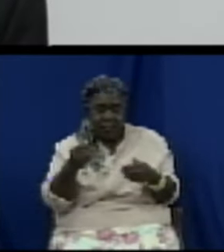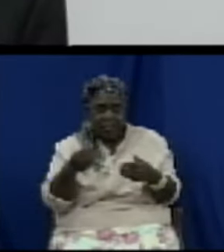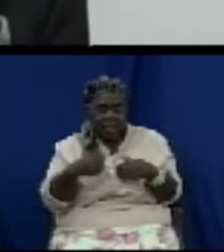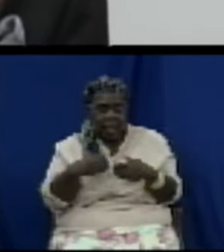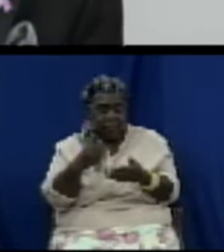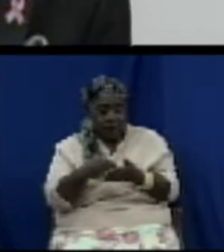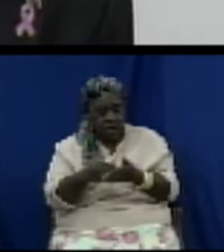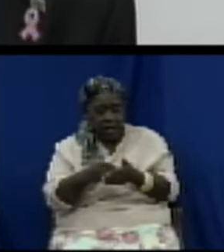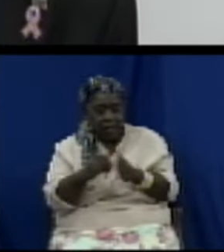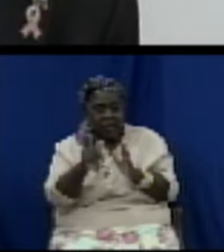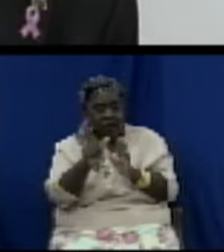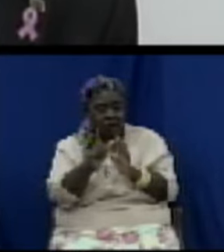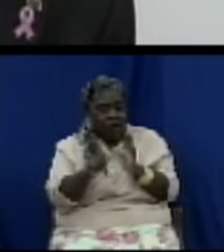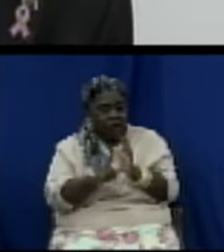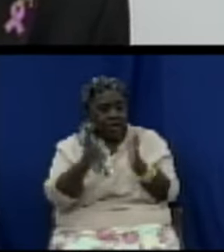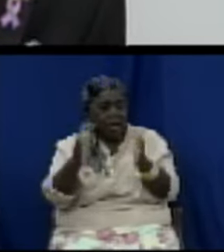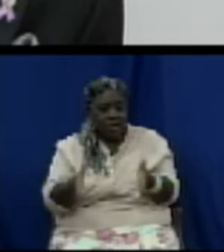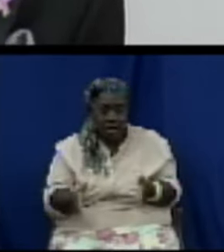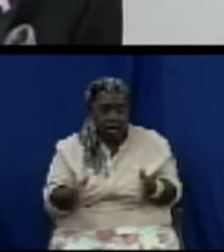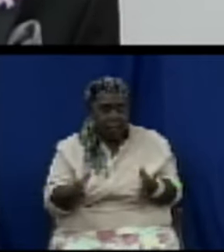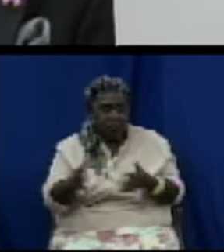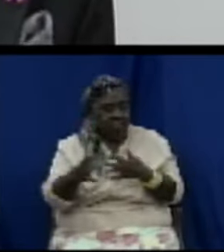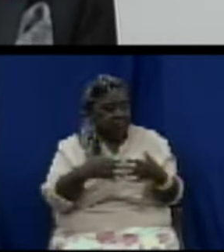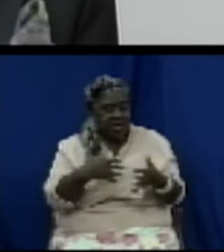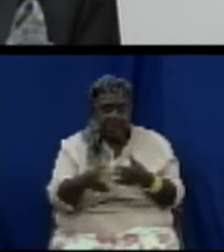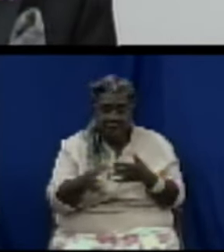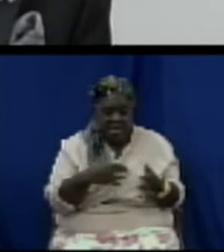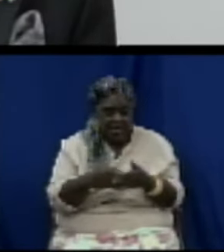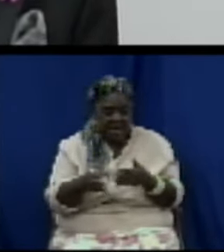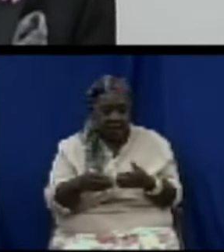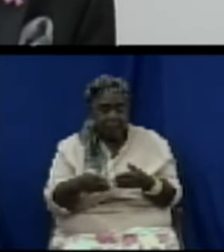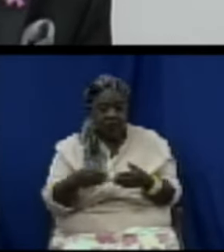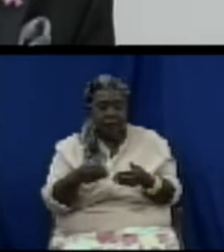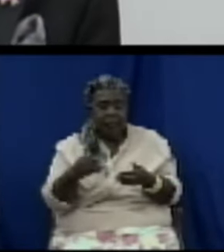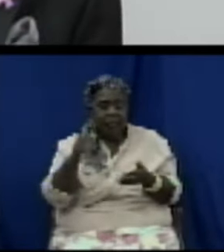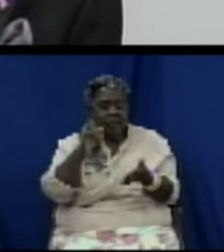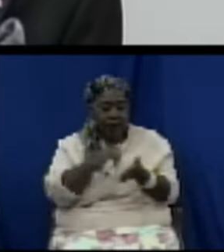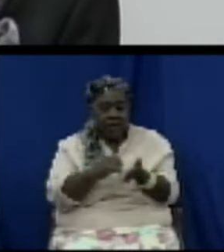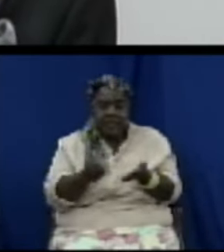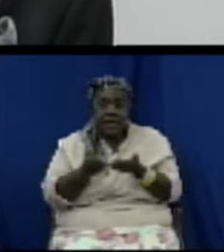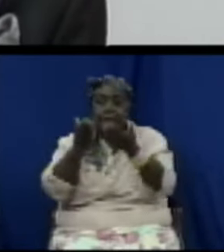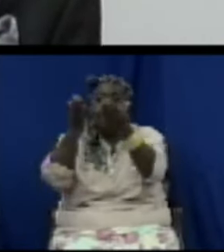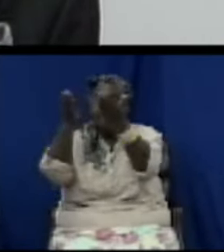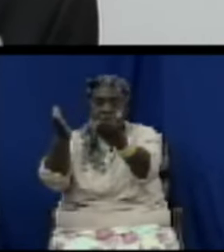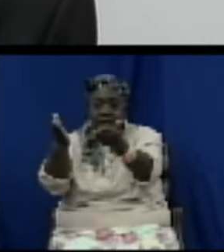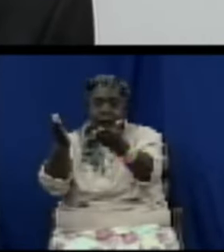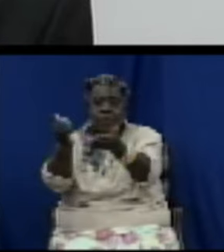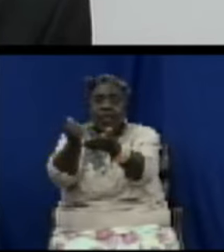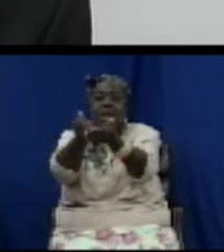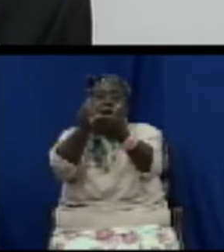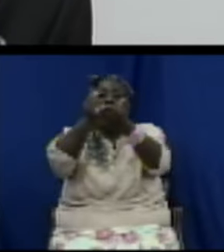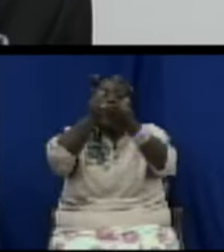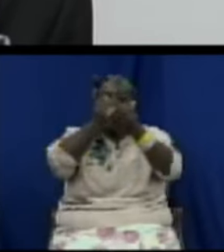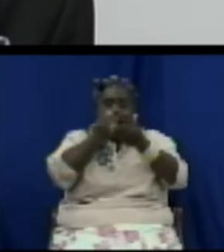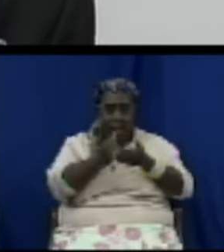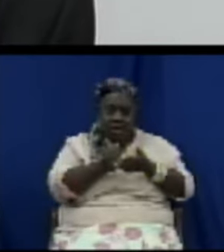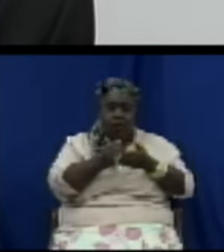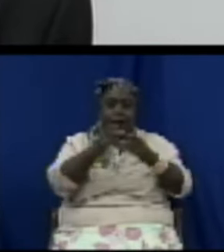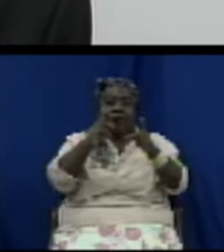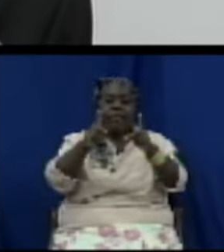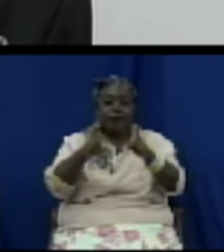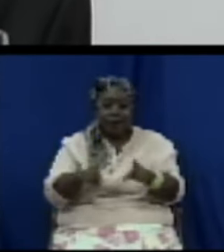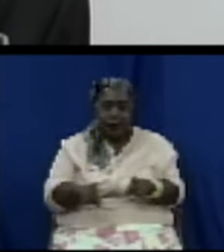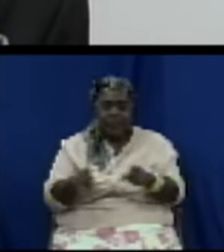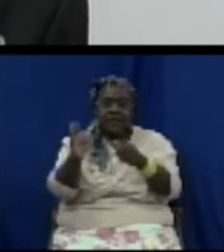these losses this law we will put into place today says that